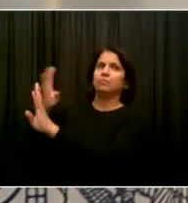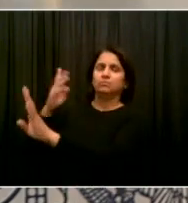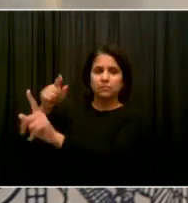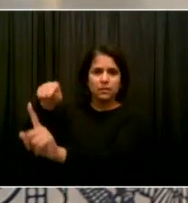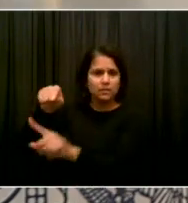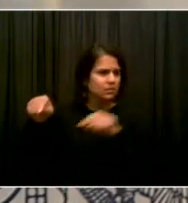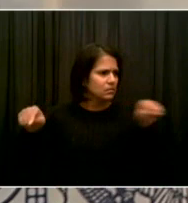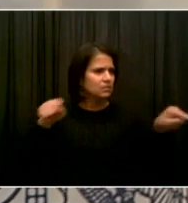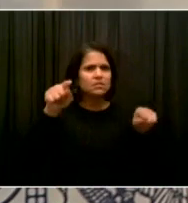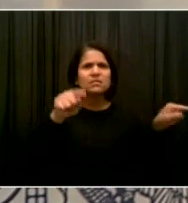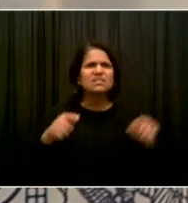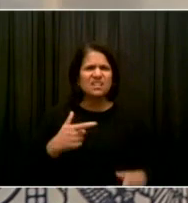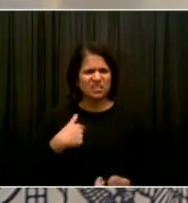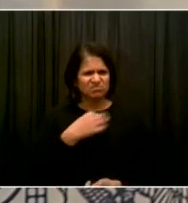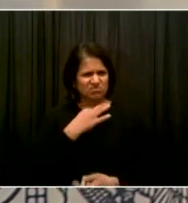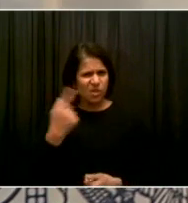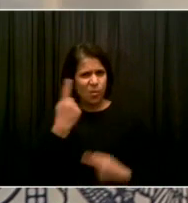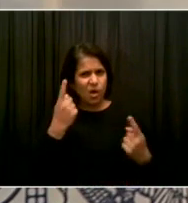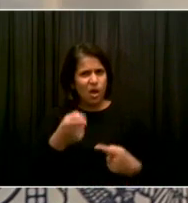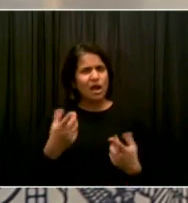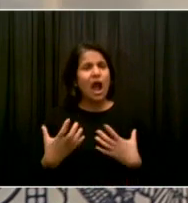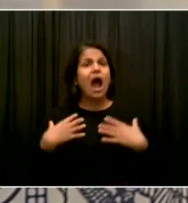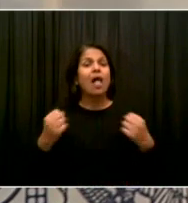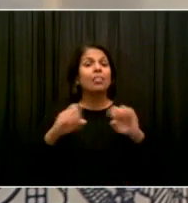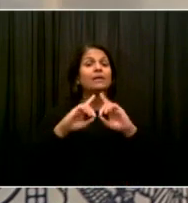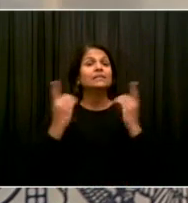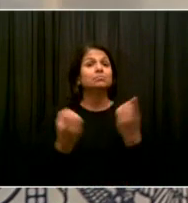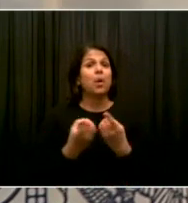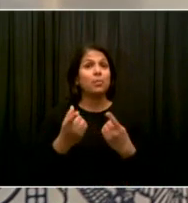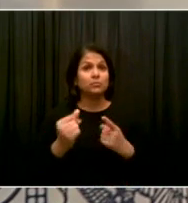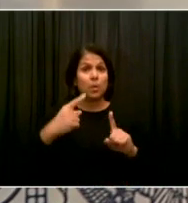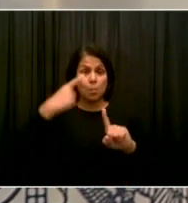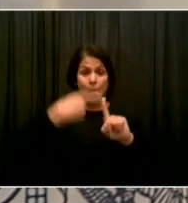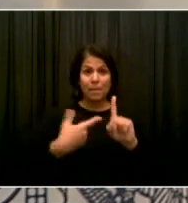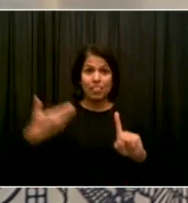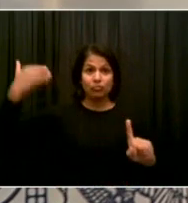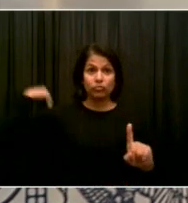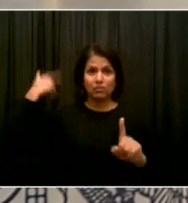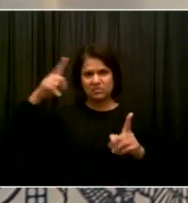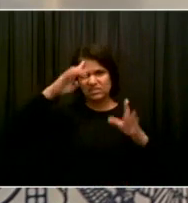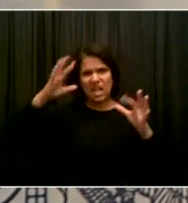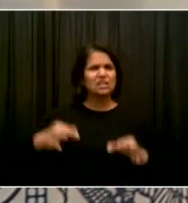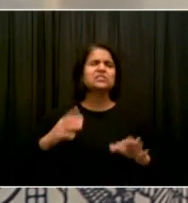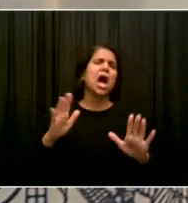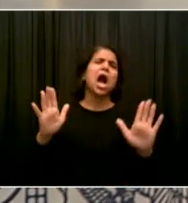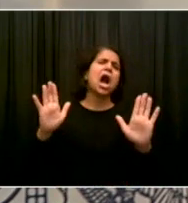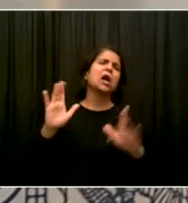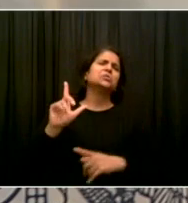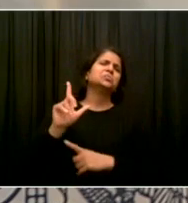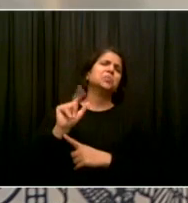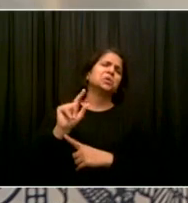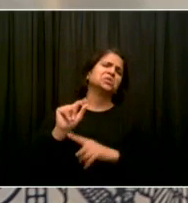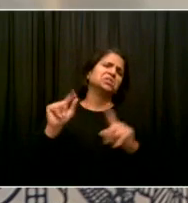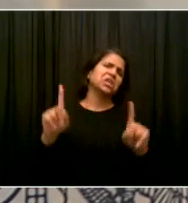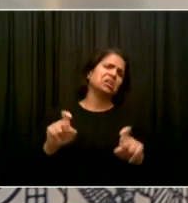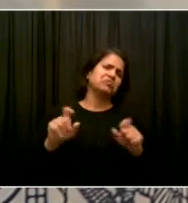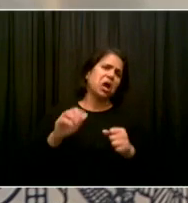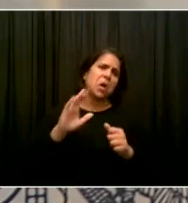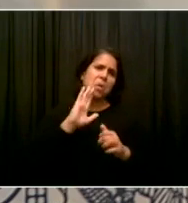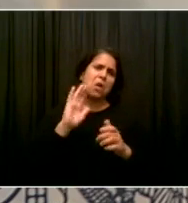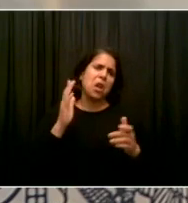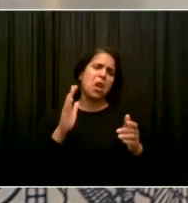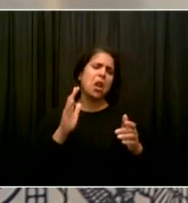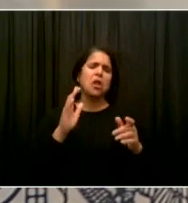down testing by 20 sites? And if so, why was that decision made given that